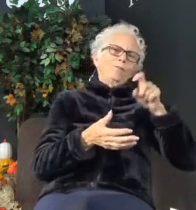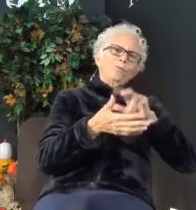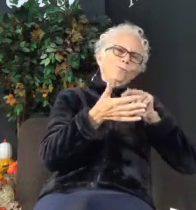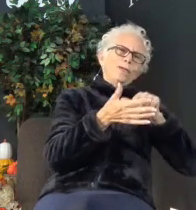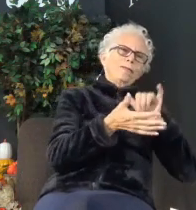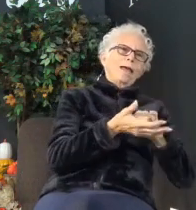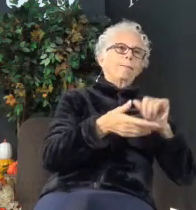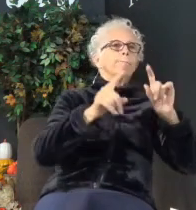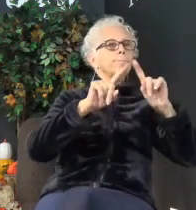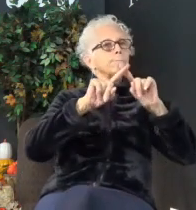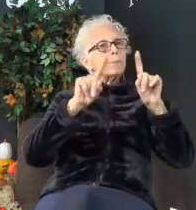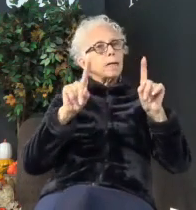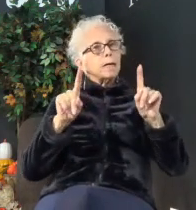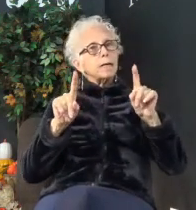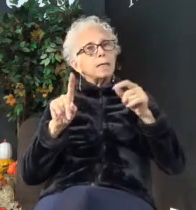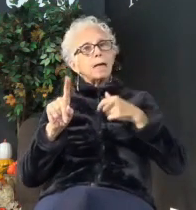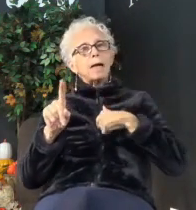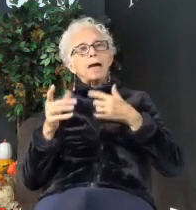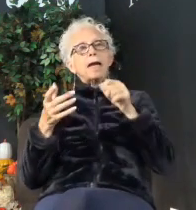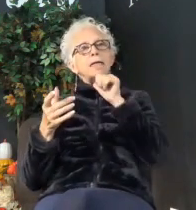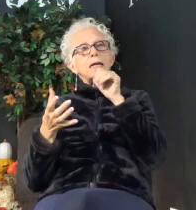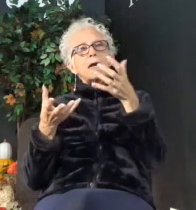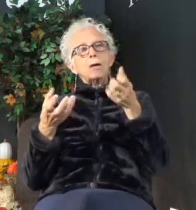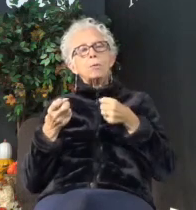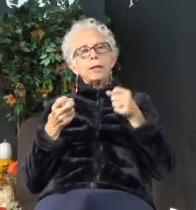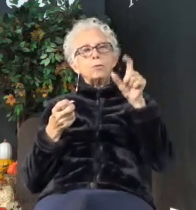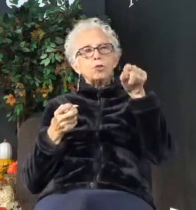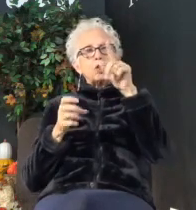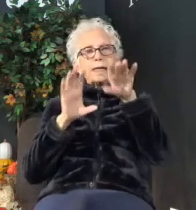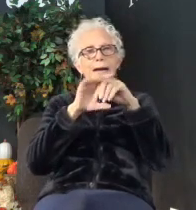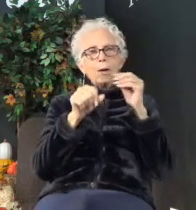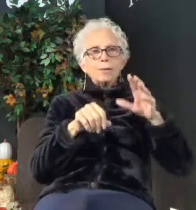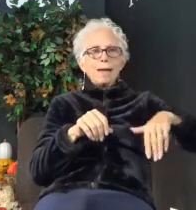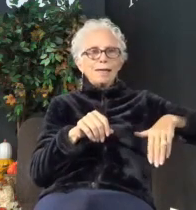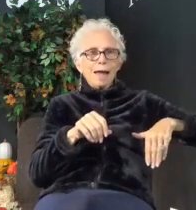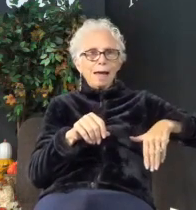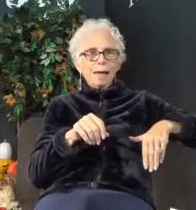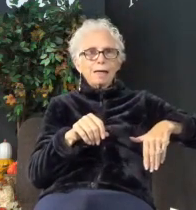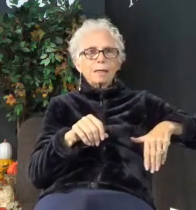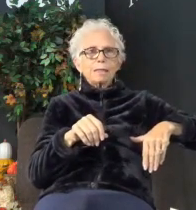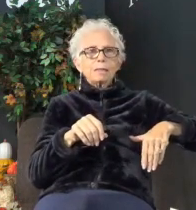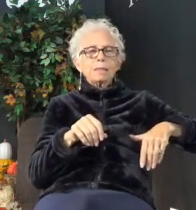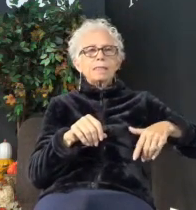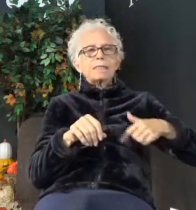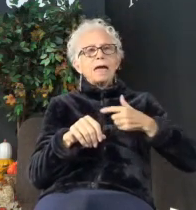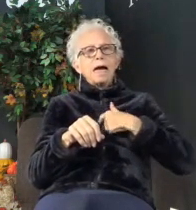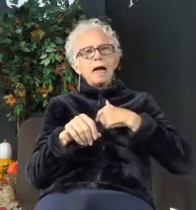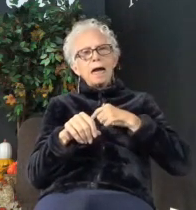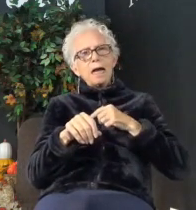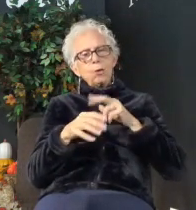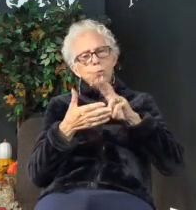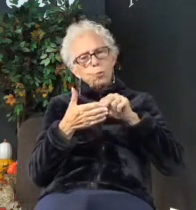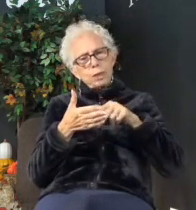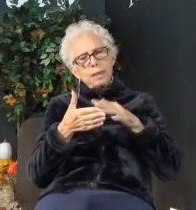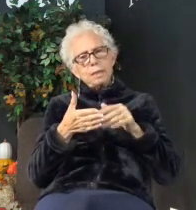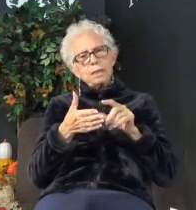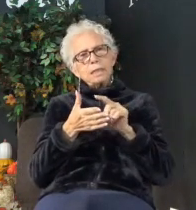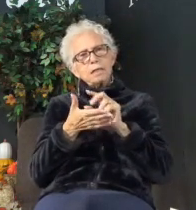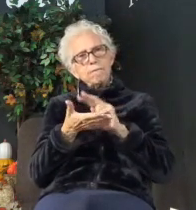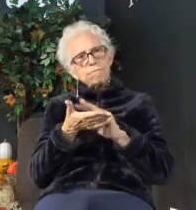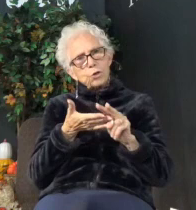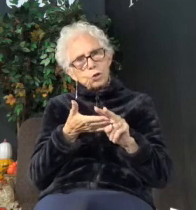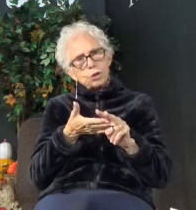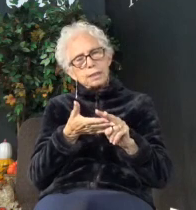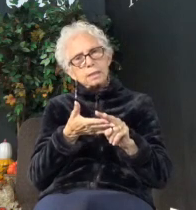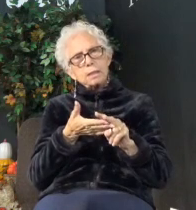But I don't want you to check out quite yet. Because as I read this passage, I want you to consider